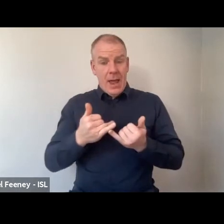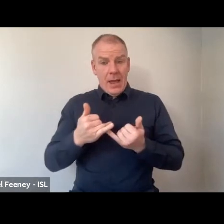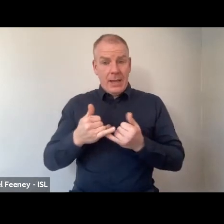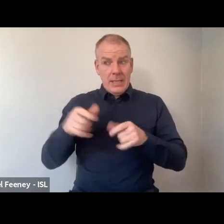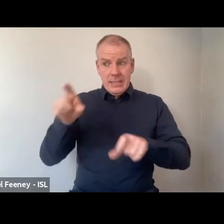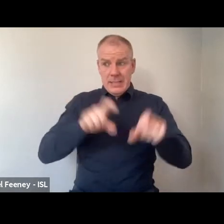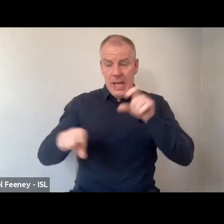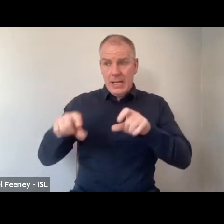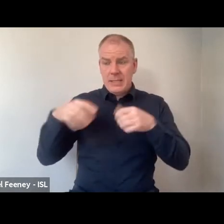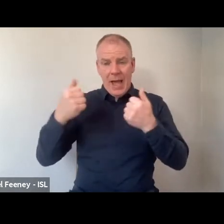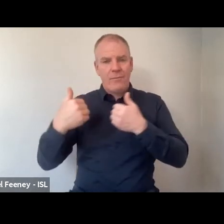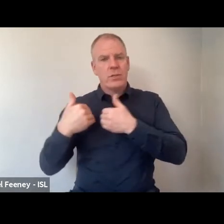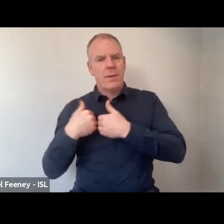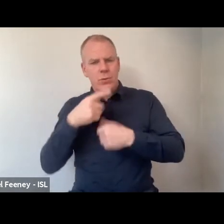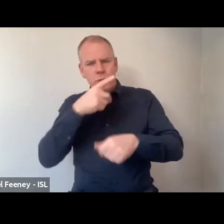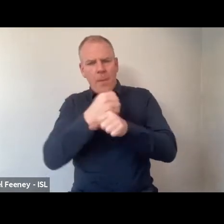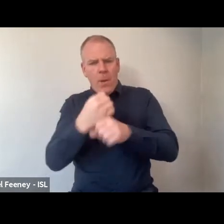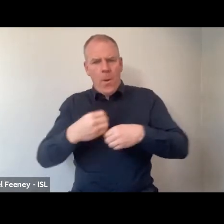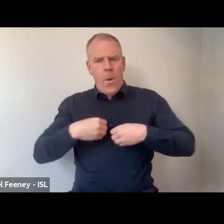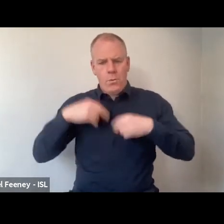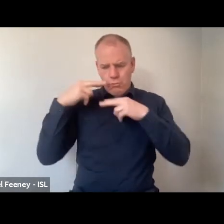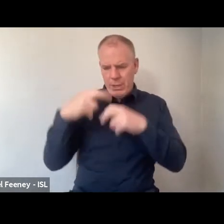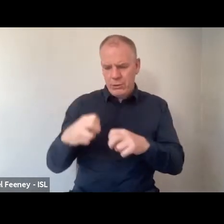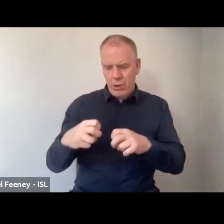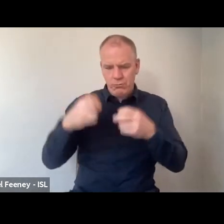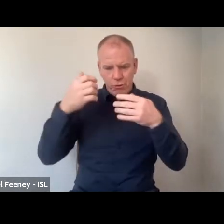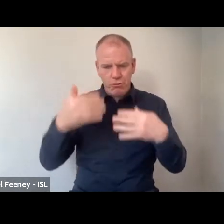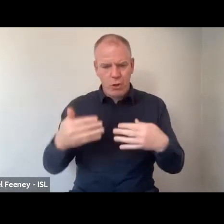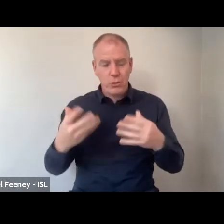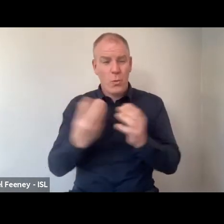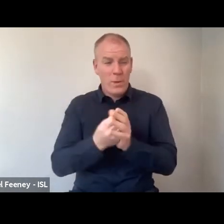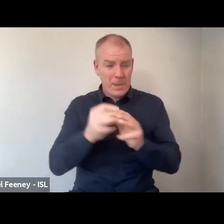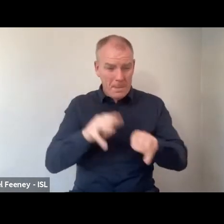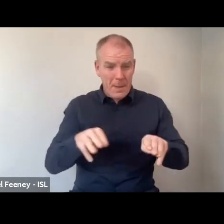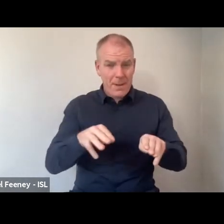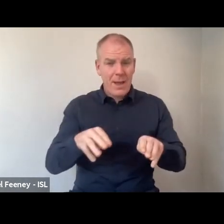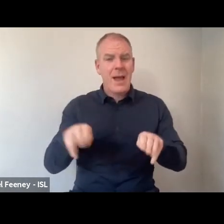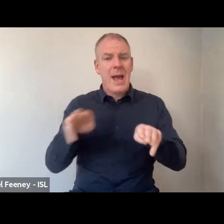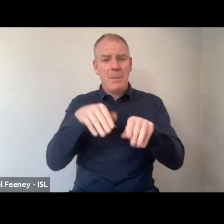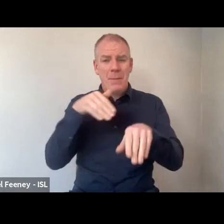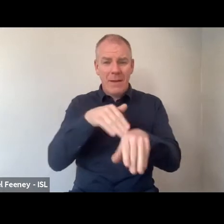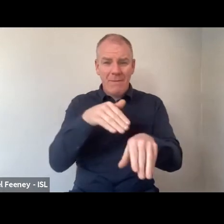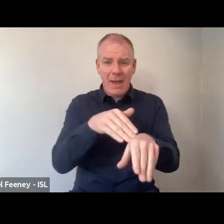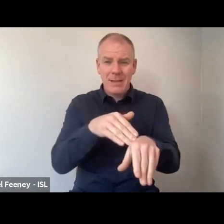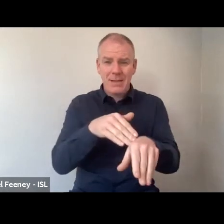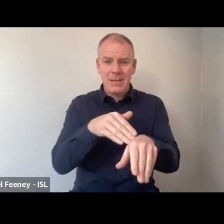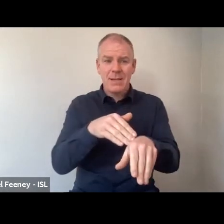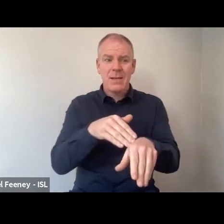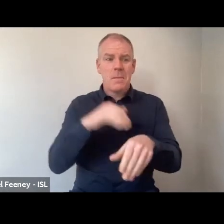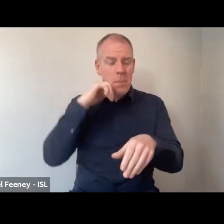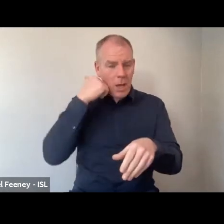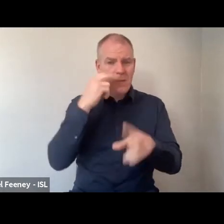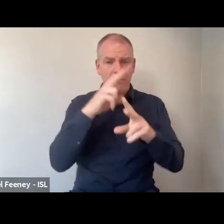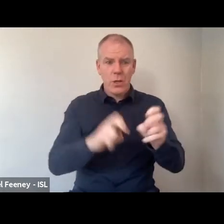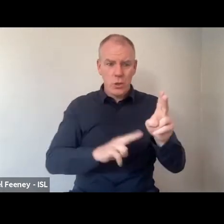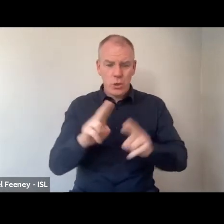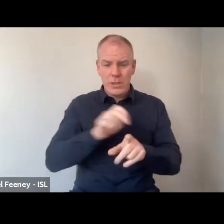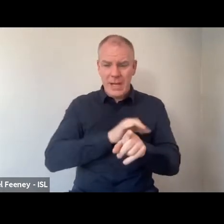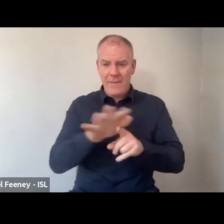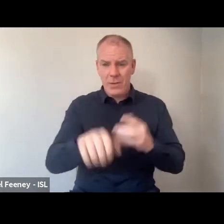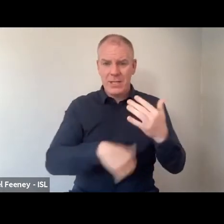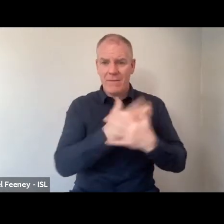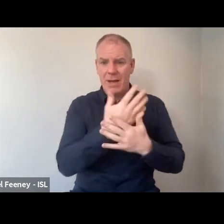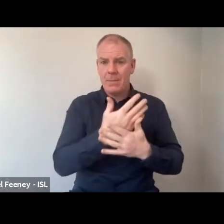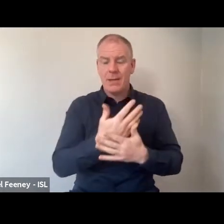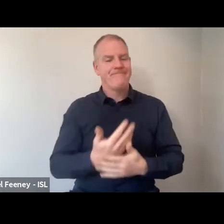responsibility to talk about research findings with the public and that people affected by research should have a say on how it develops. That